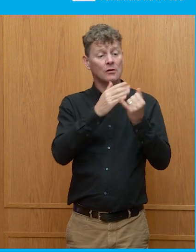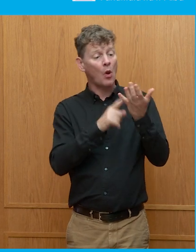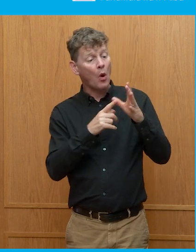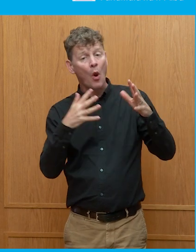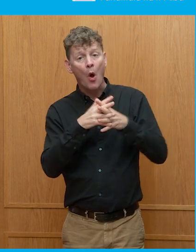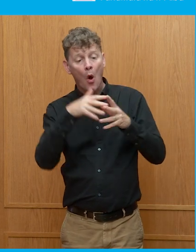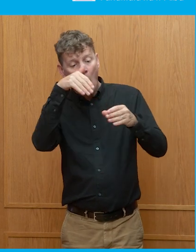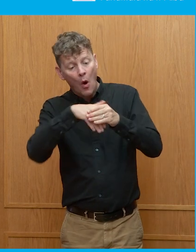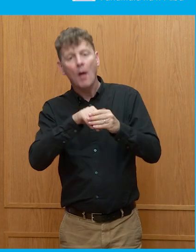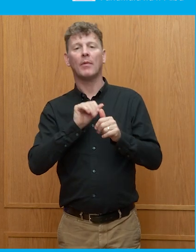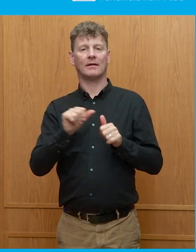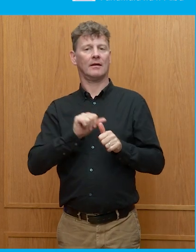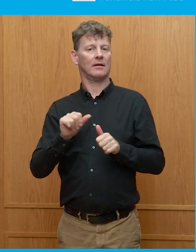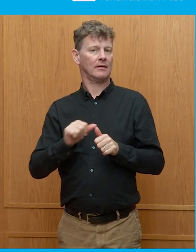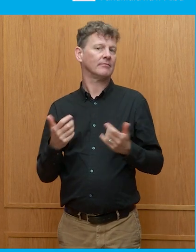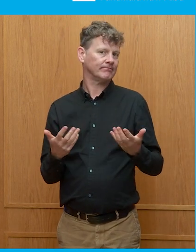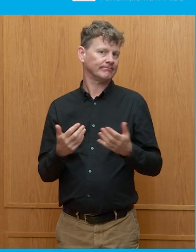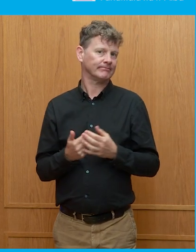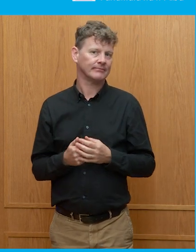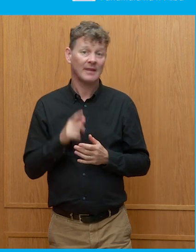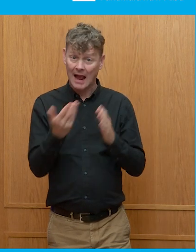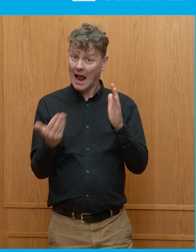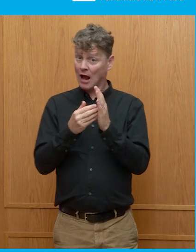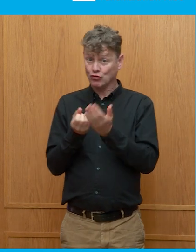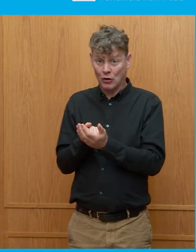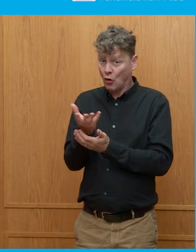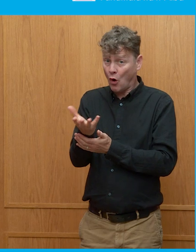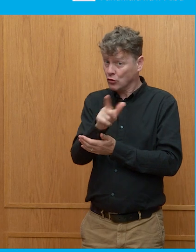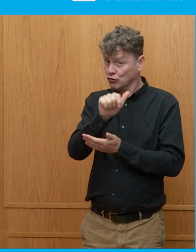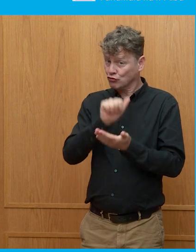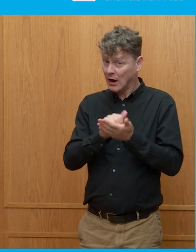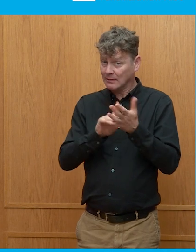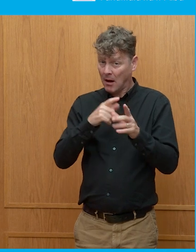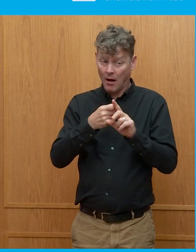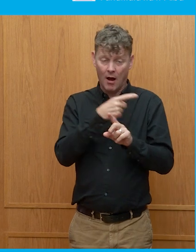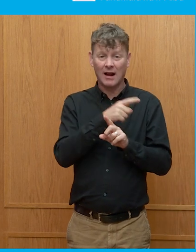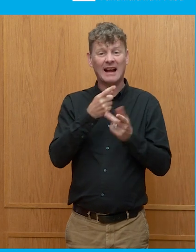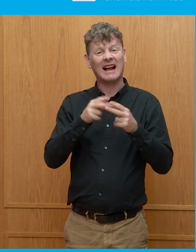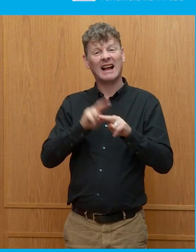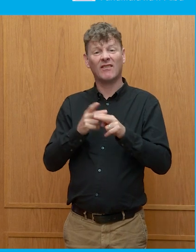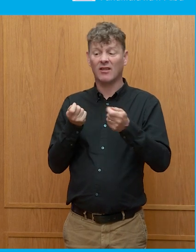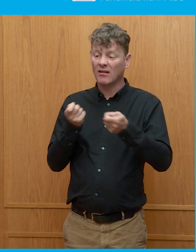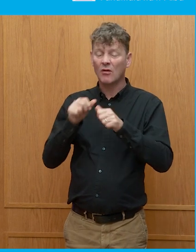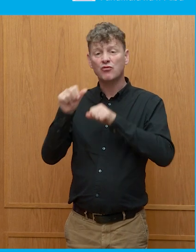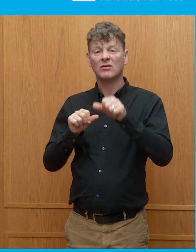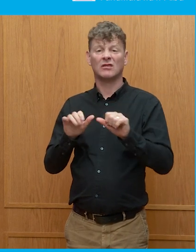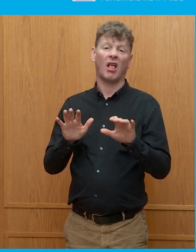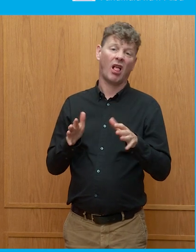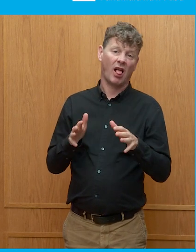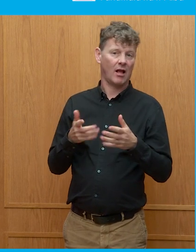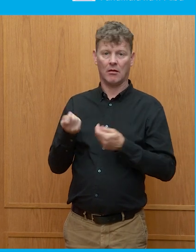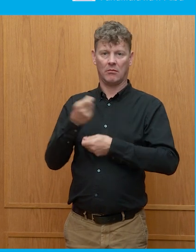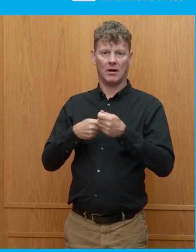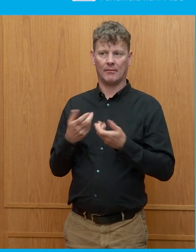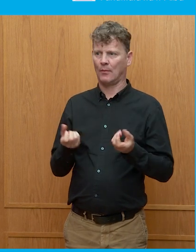you're right, Mark, it's an extra cost. And if done not well, it's an unjustifiable extra